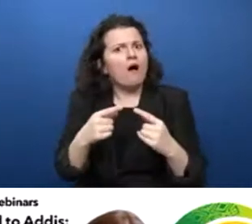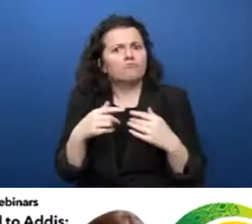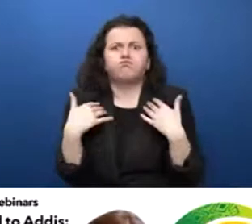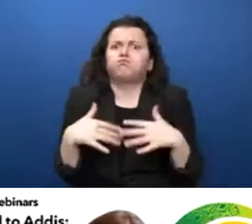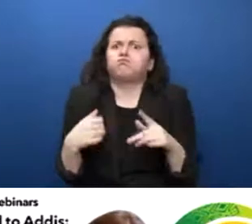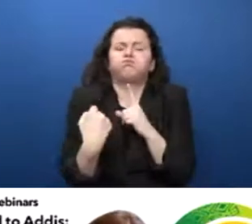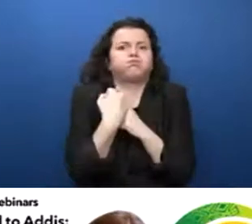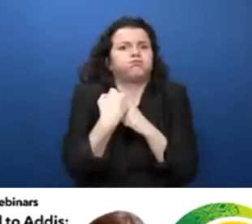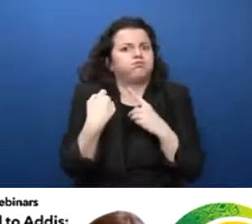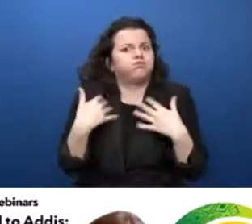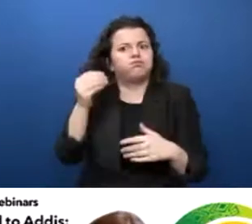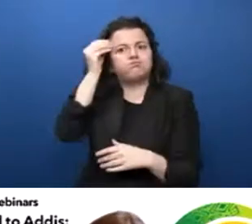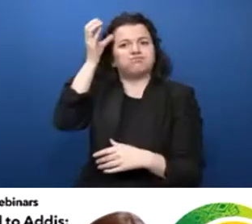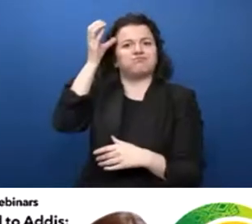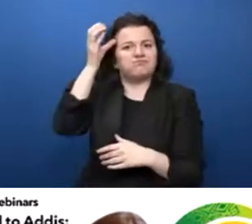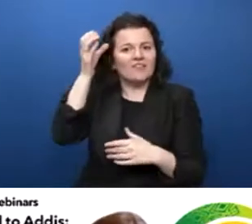a David.